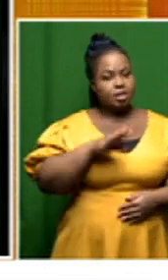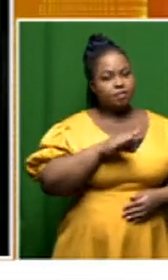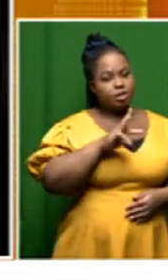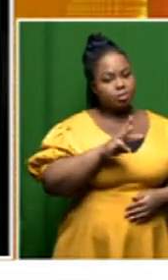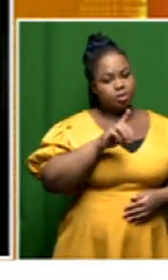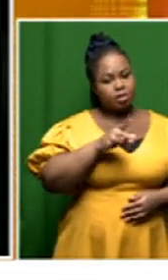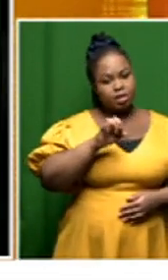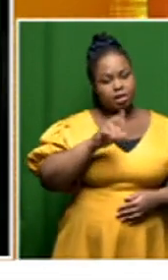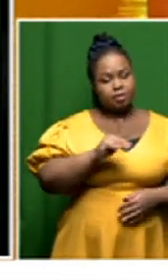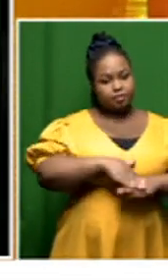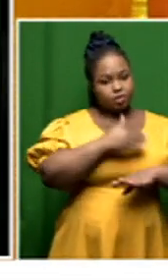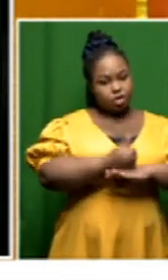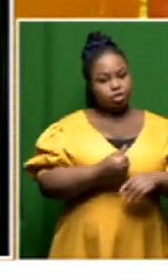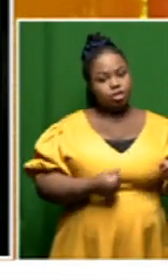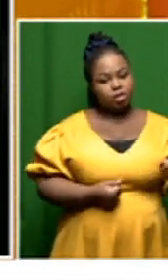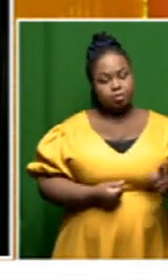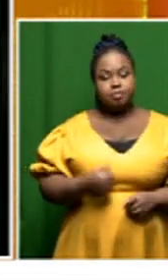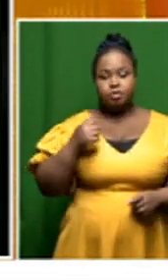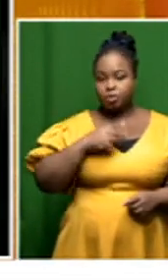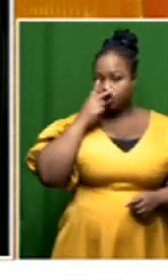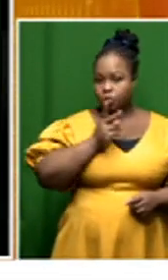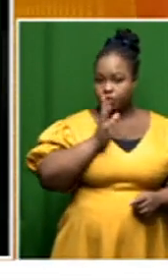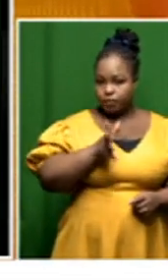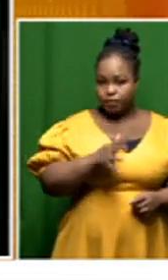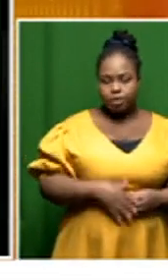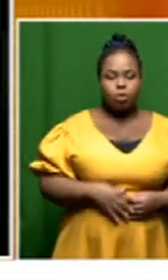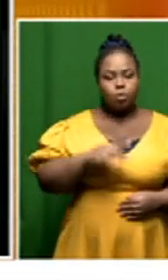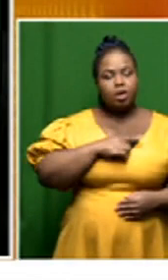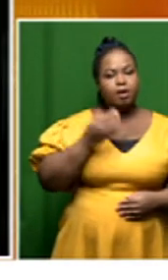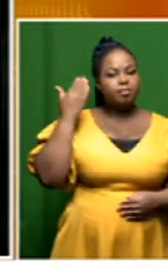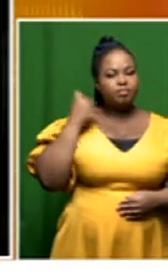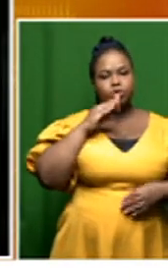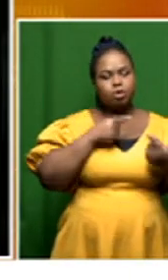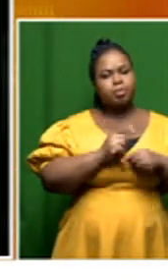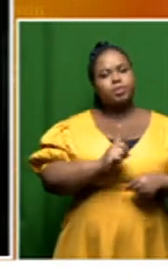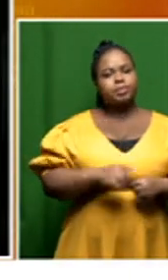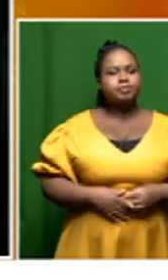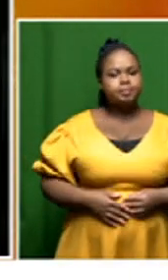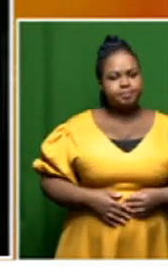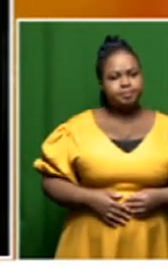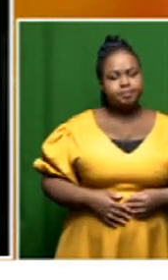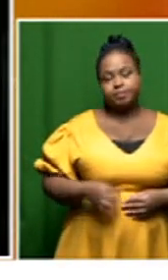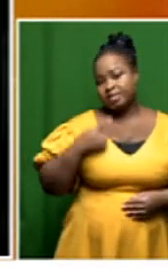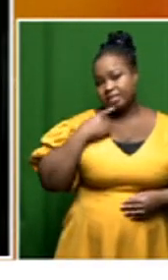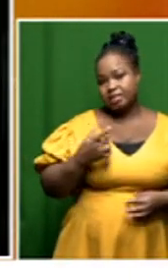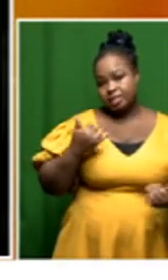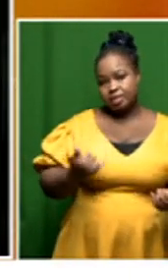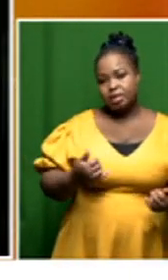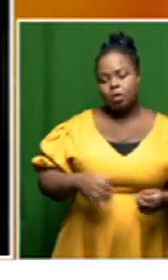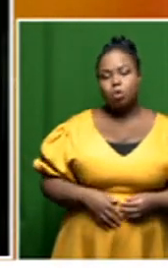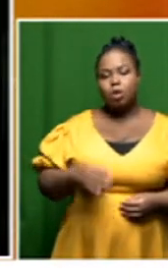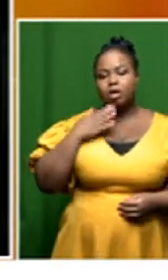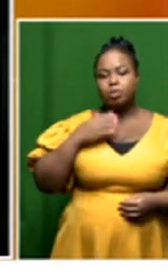foundation um as a little while ago where they were talking about the fact that deals were struck